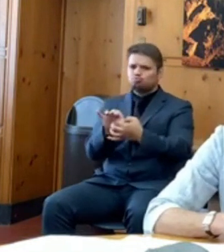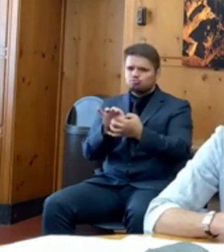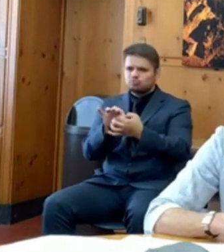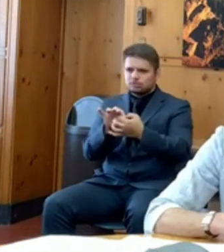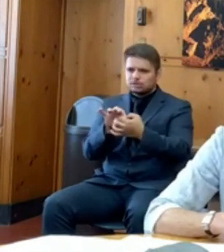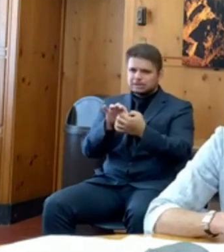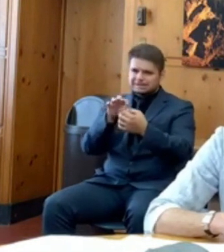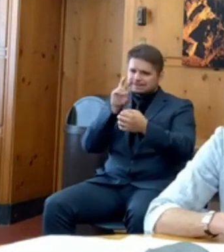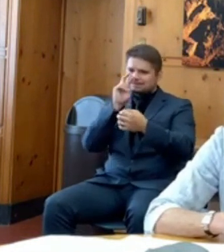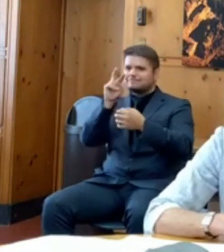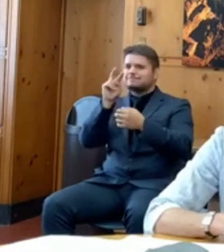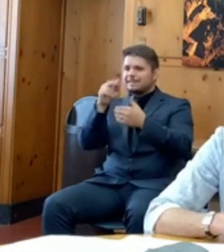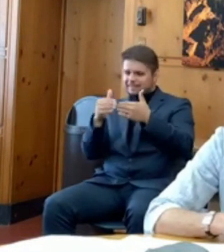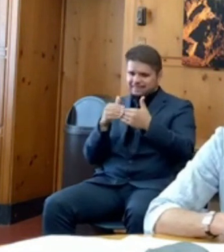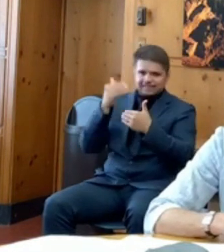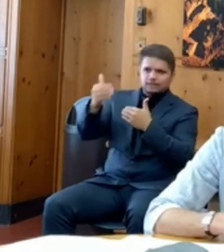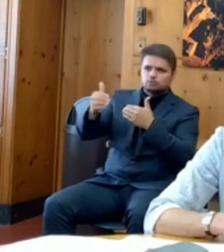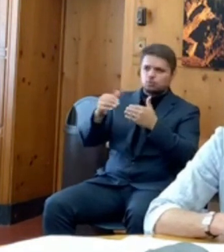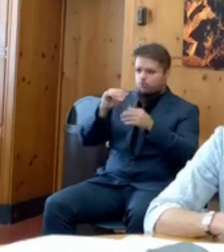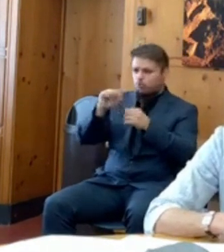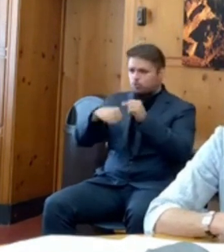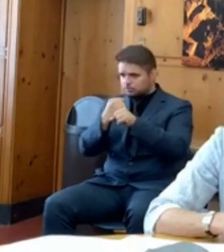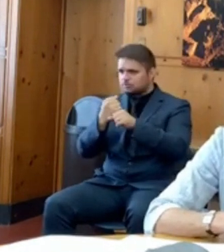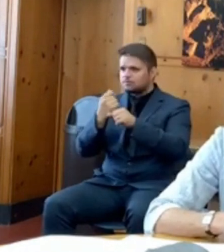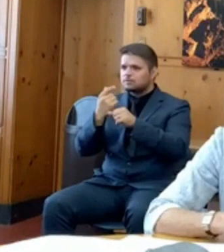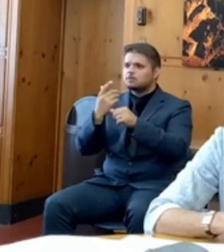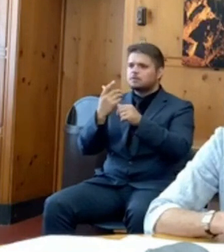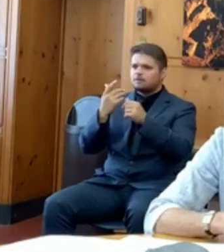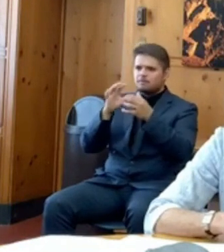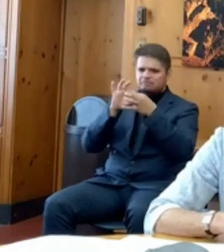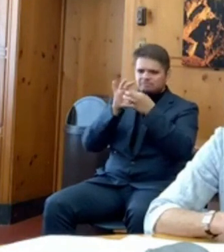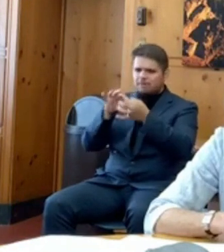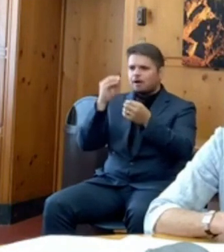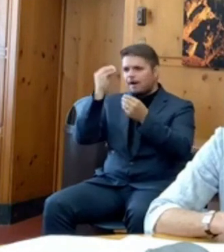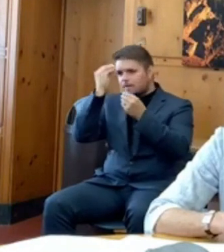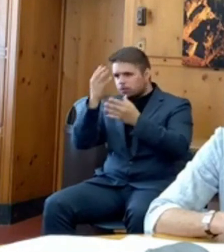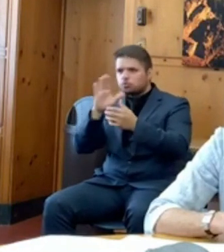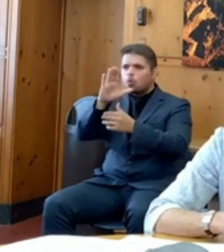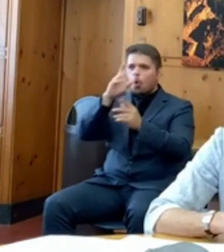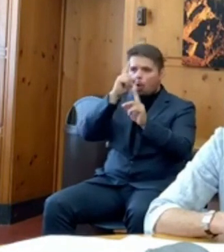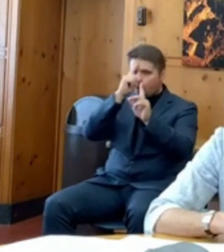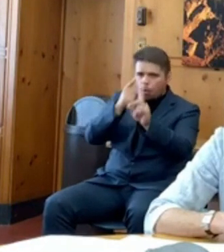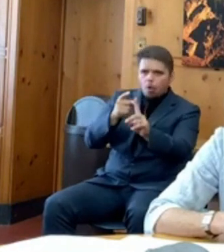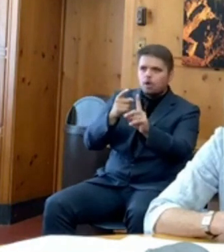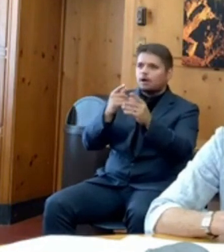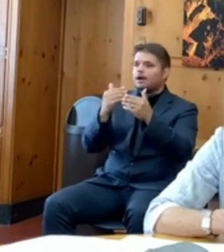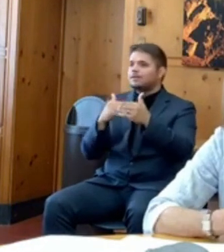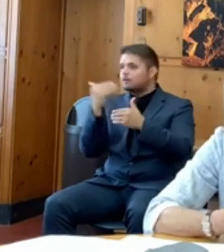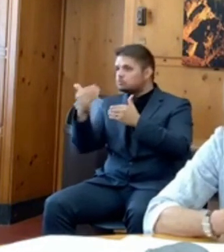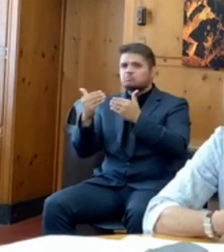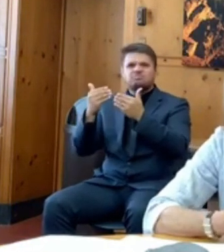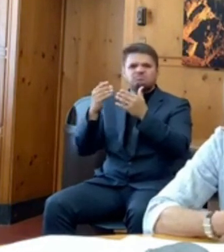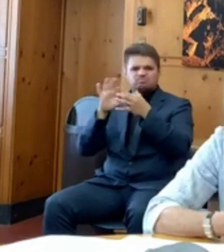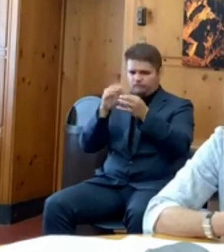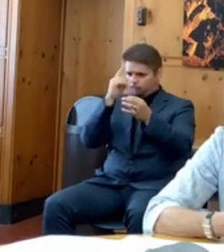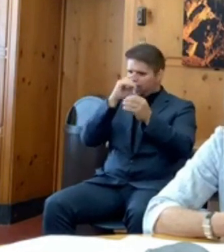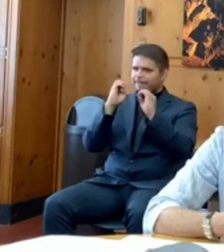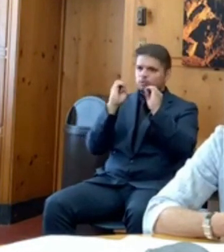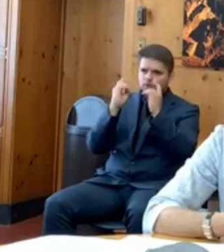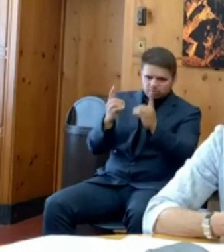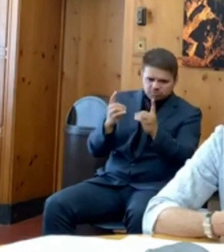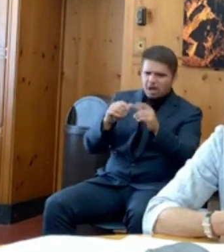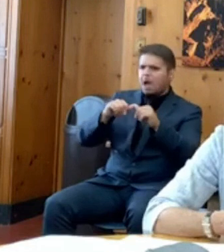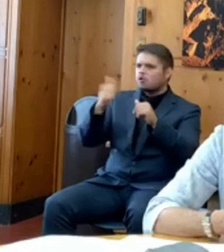you release your budget next year. What are some of your goals for next year related to, like, education and other priority